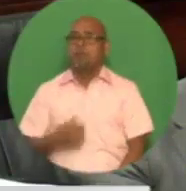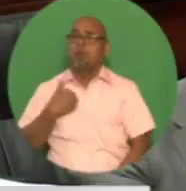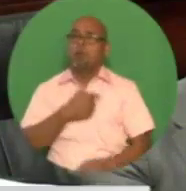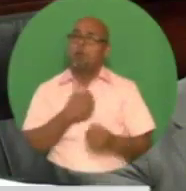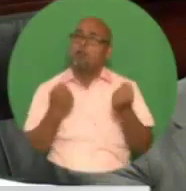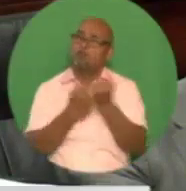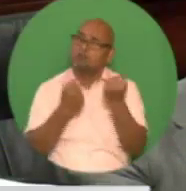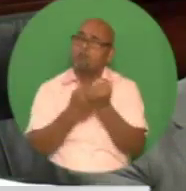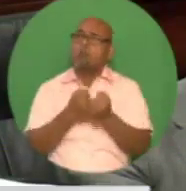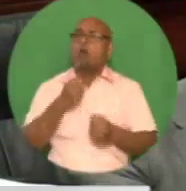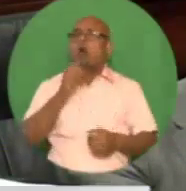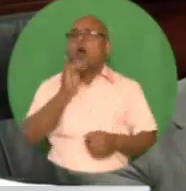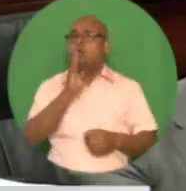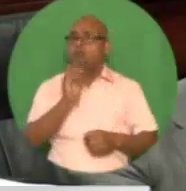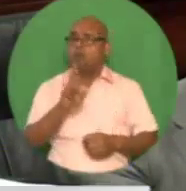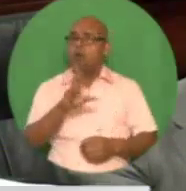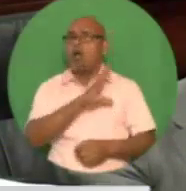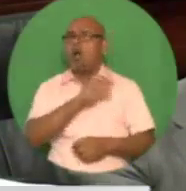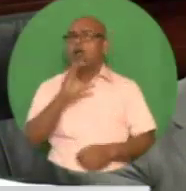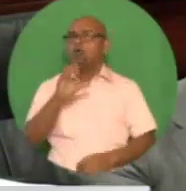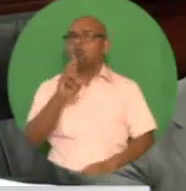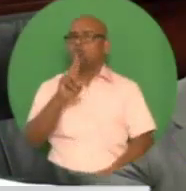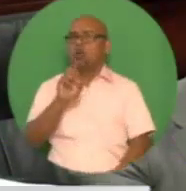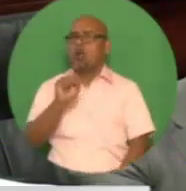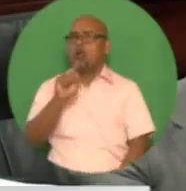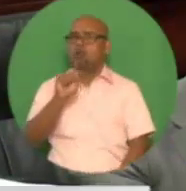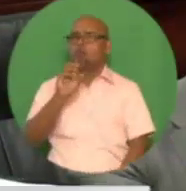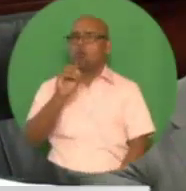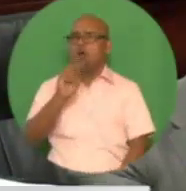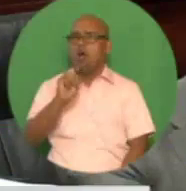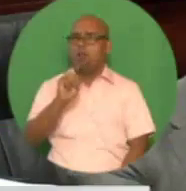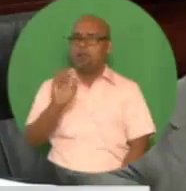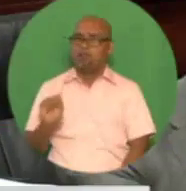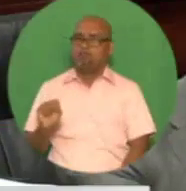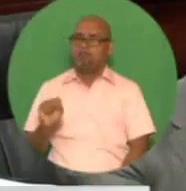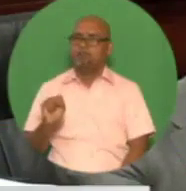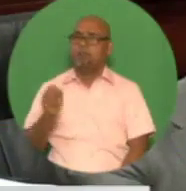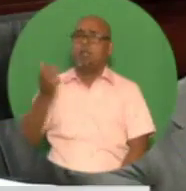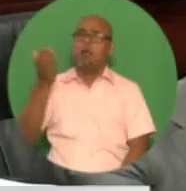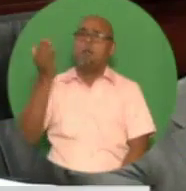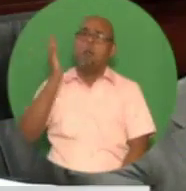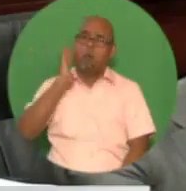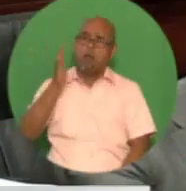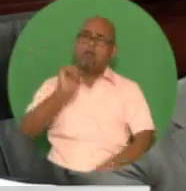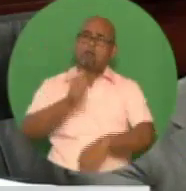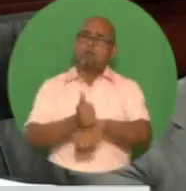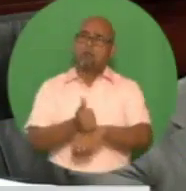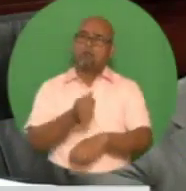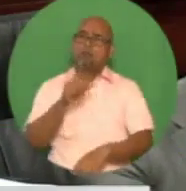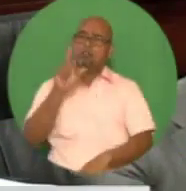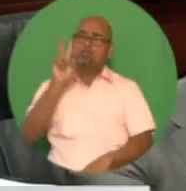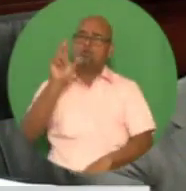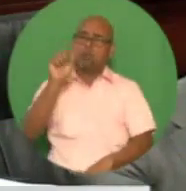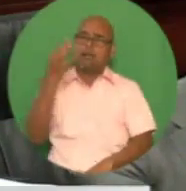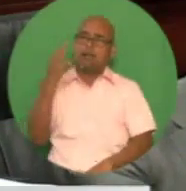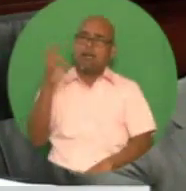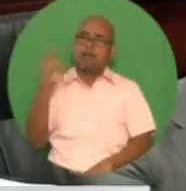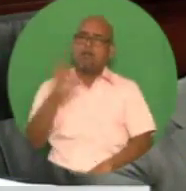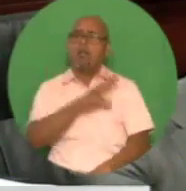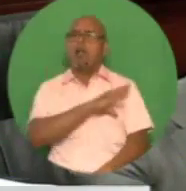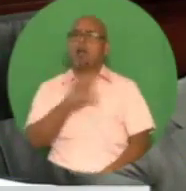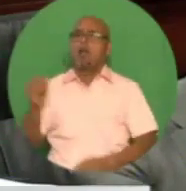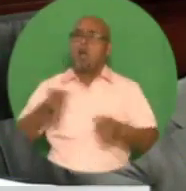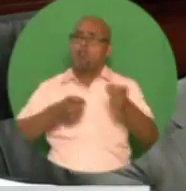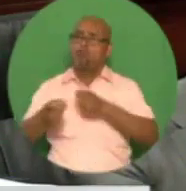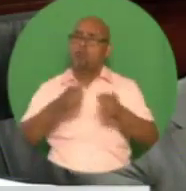Upon its establishment in 2019, best practice standards in domestic tax administration would be embraced